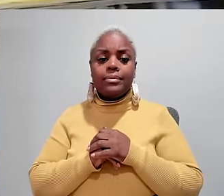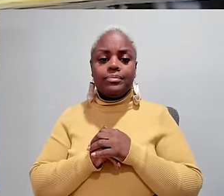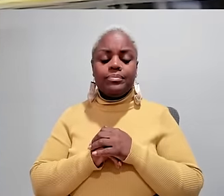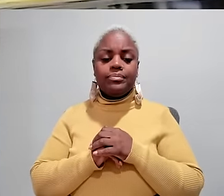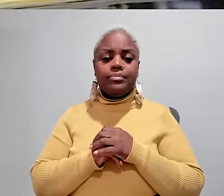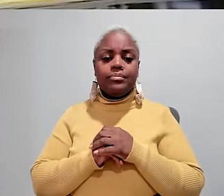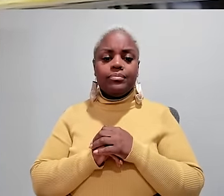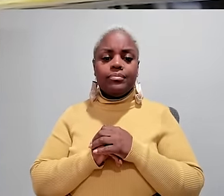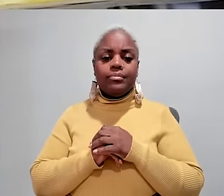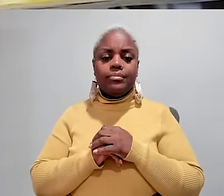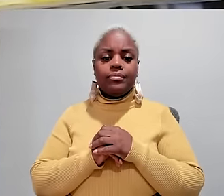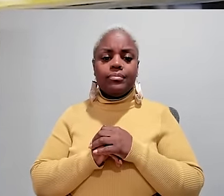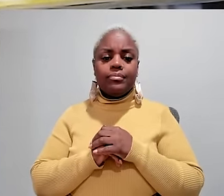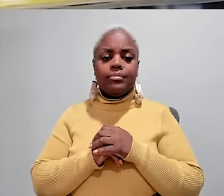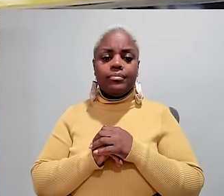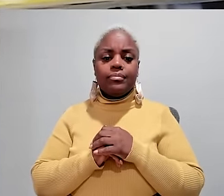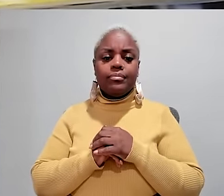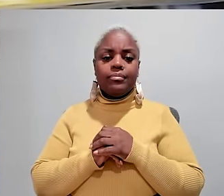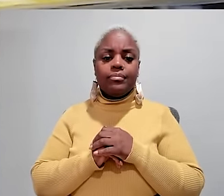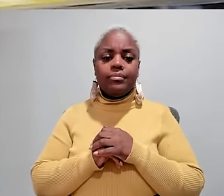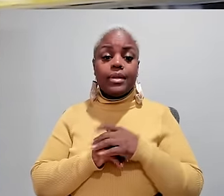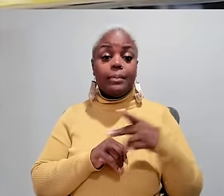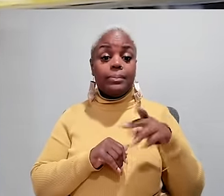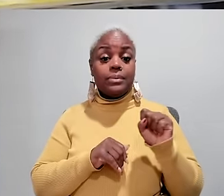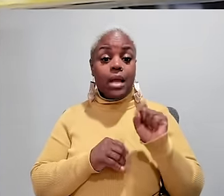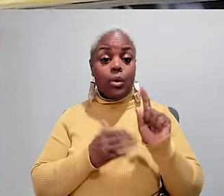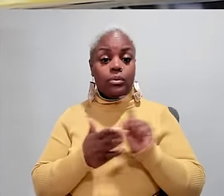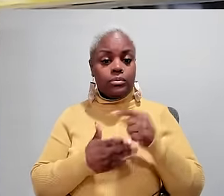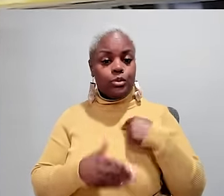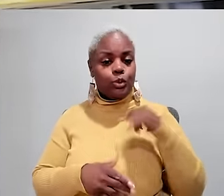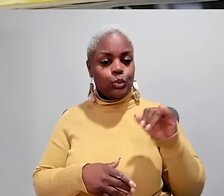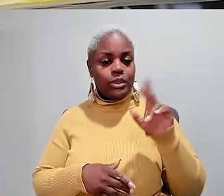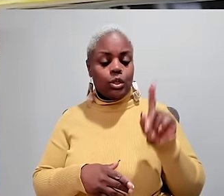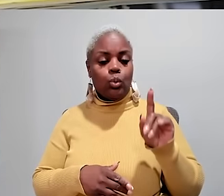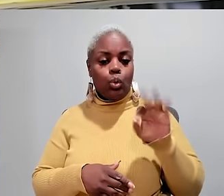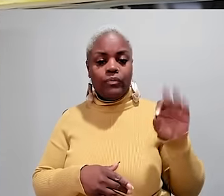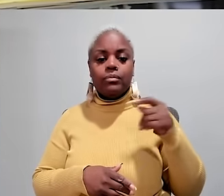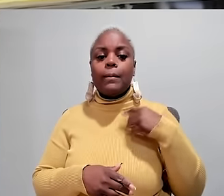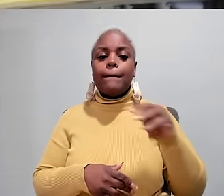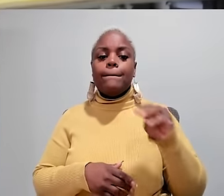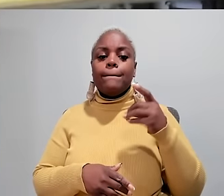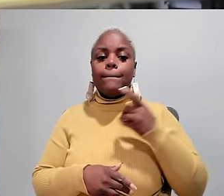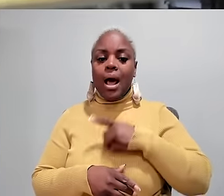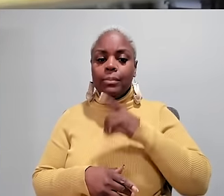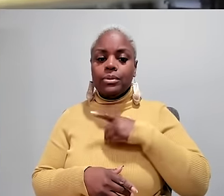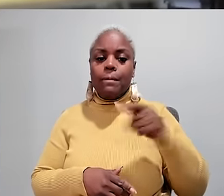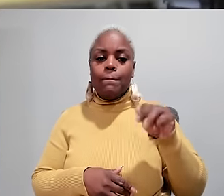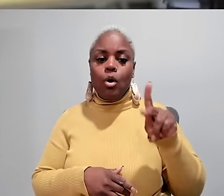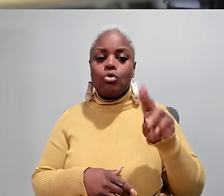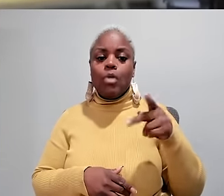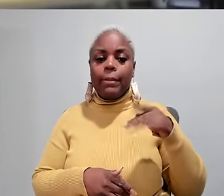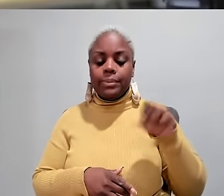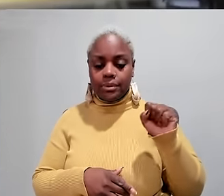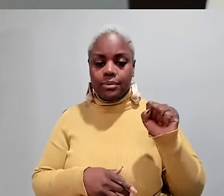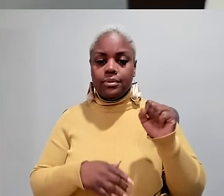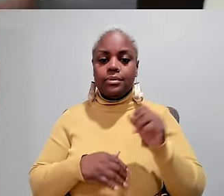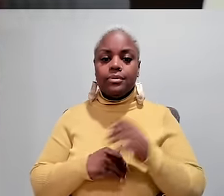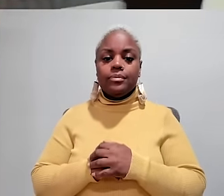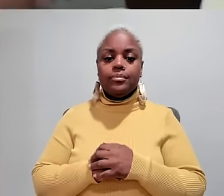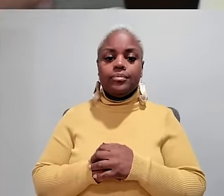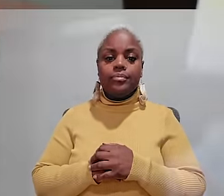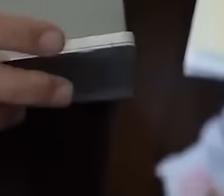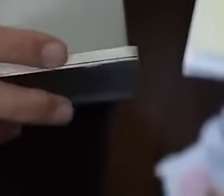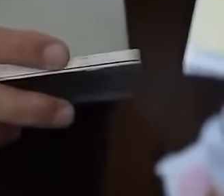other meaningful jobs for people with disabilities will go away. For the PBS NewsHour, I'm Judy Woodruff in